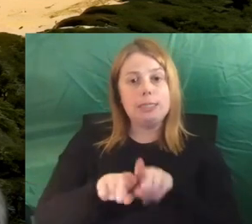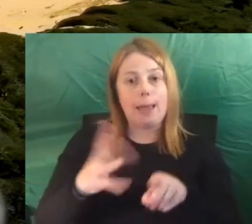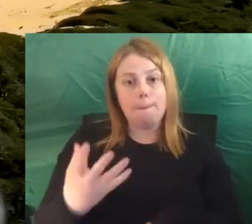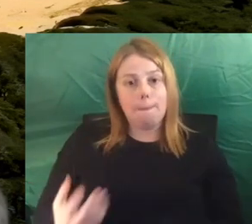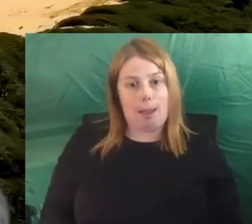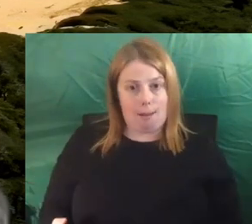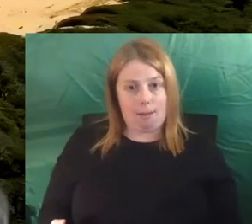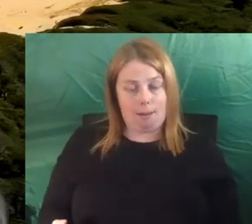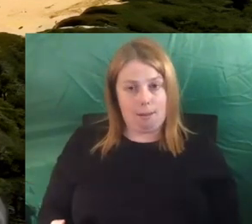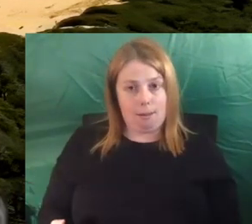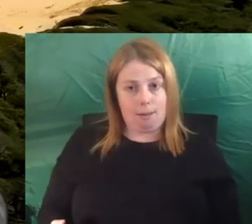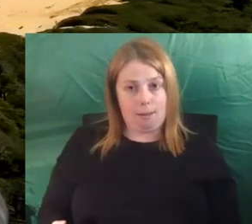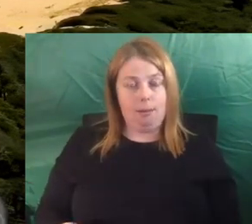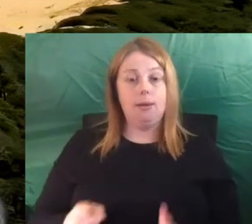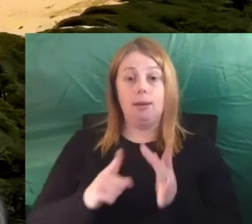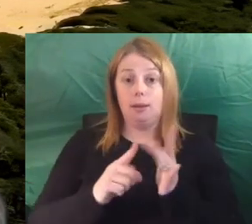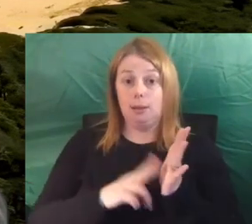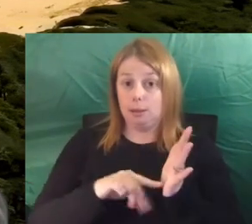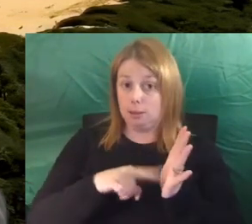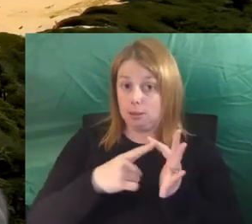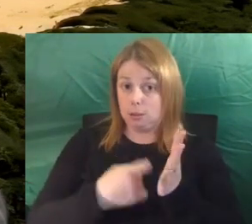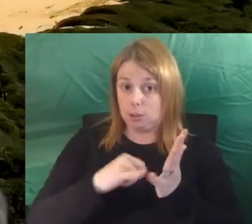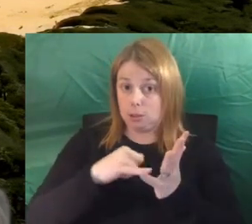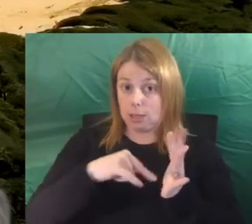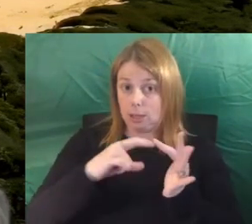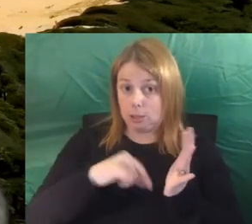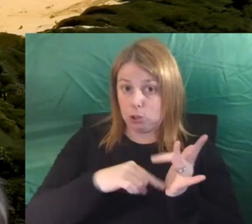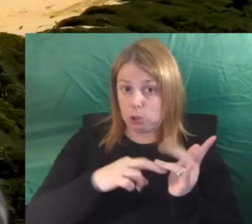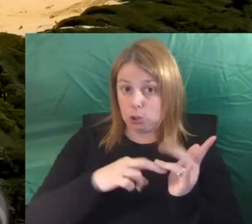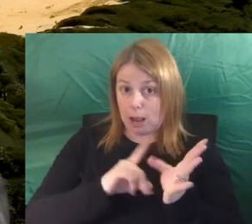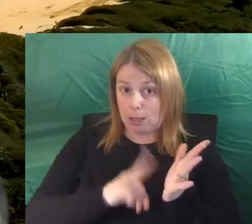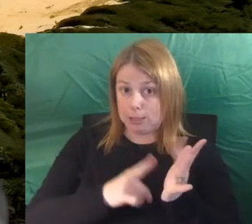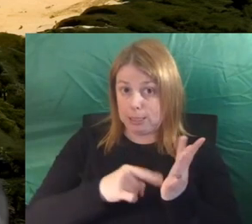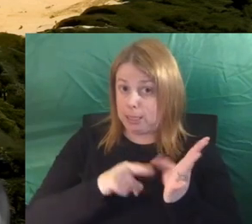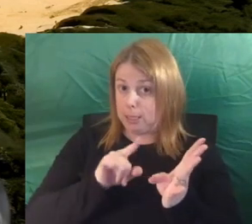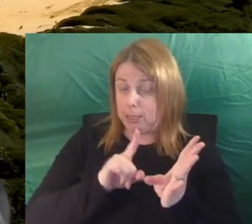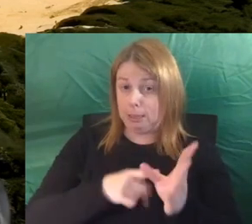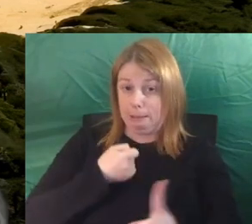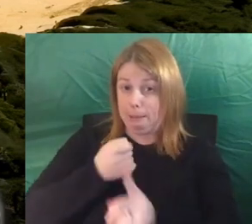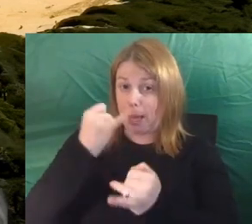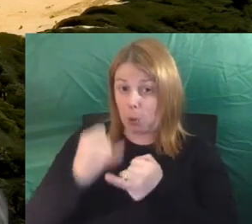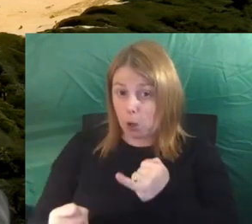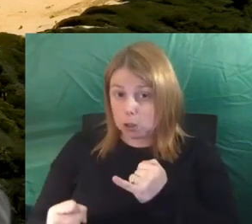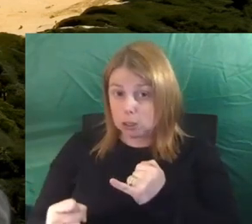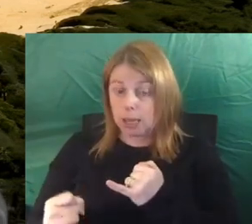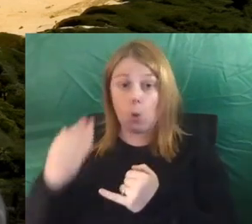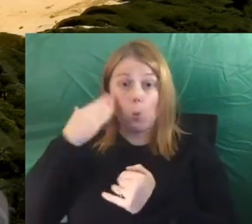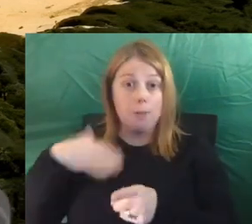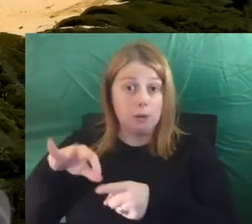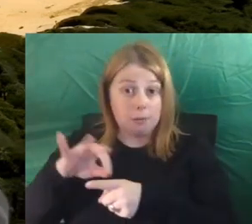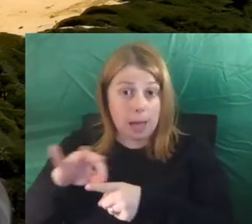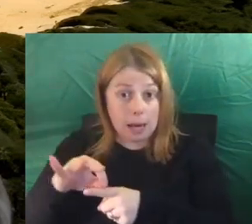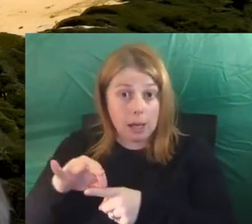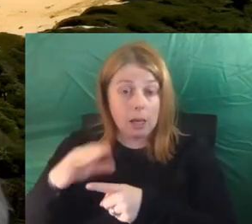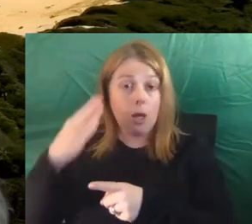intersectionality of that obviously is worse. So women of colour, women who identify as LGBTQI+, it'll be